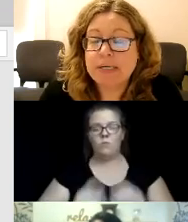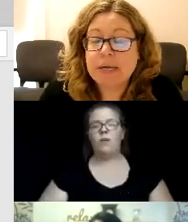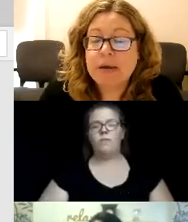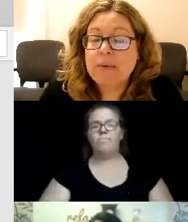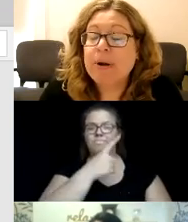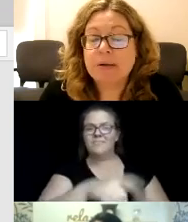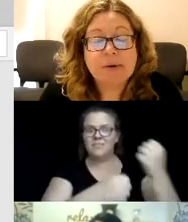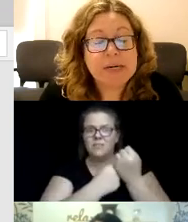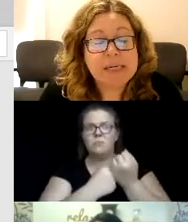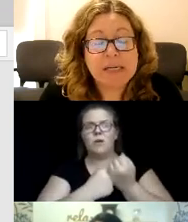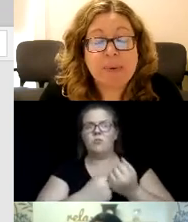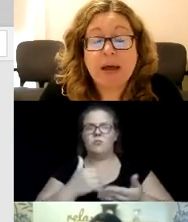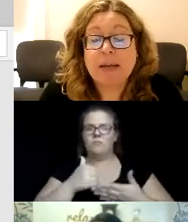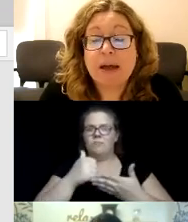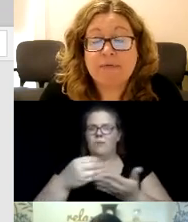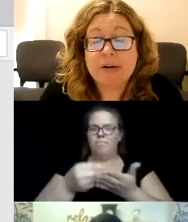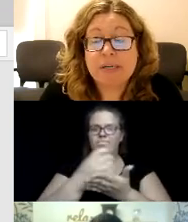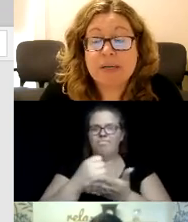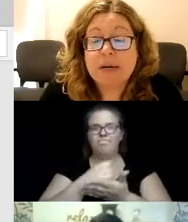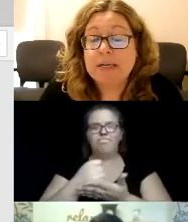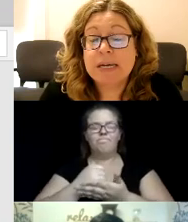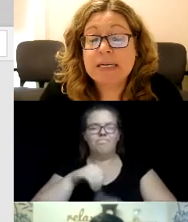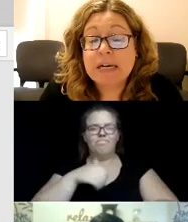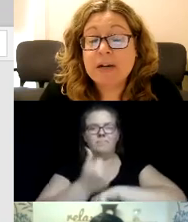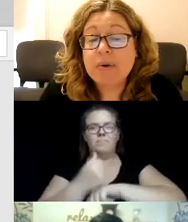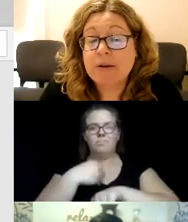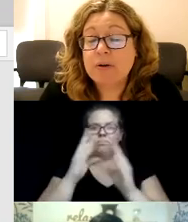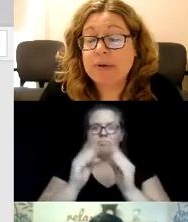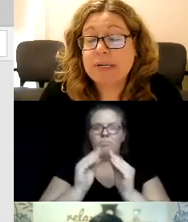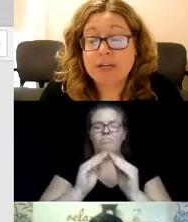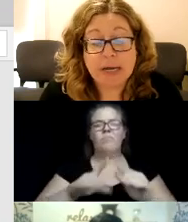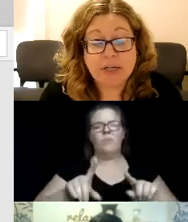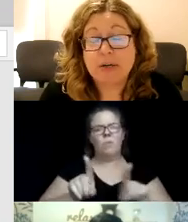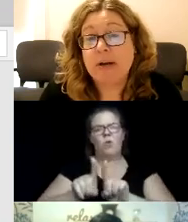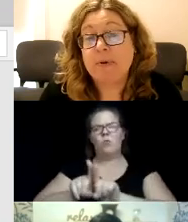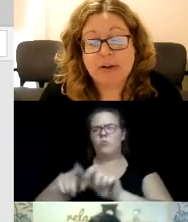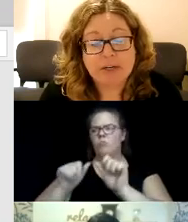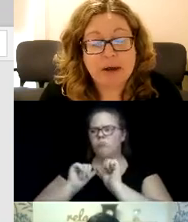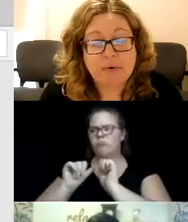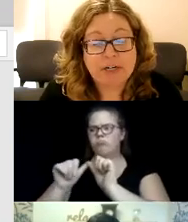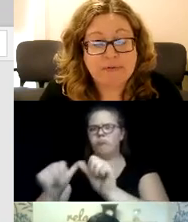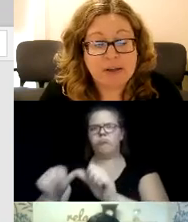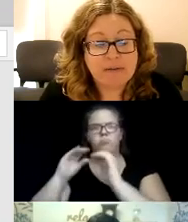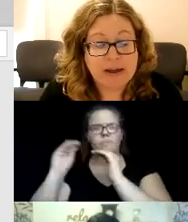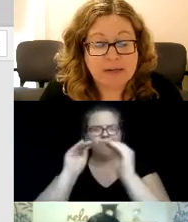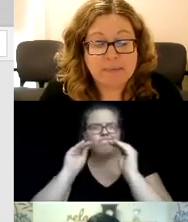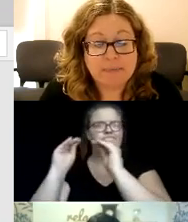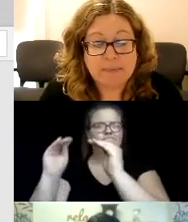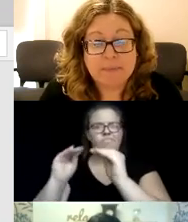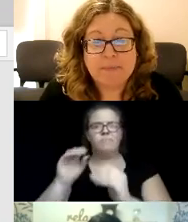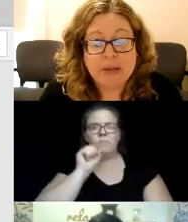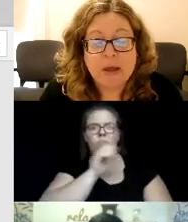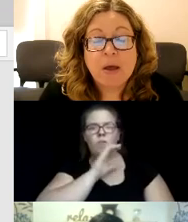series but also extends beyond the conference to continue elder abuse education and prevention outreach after the event.